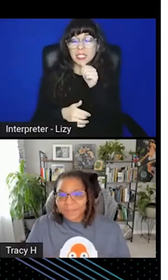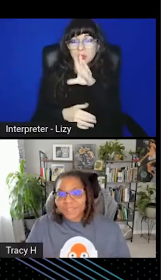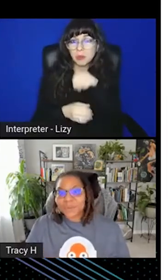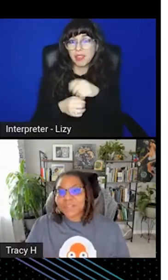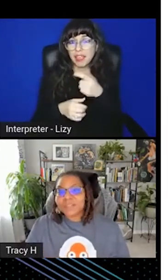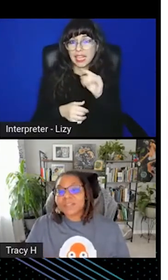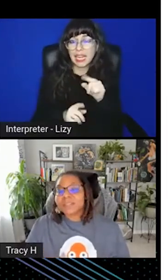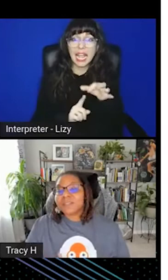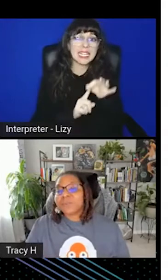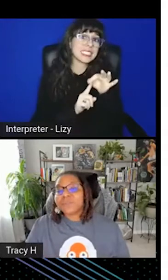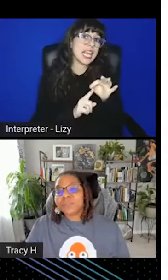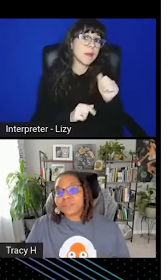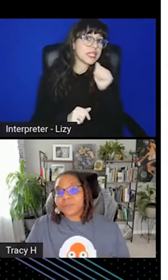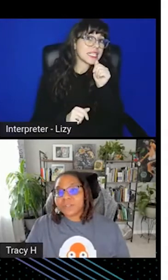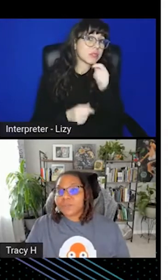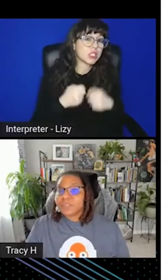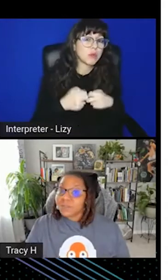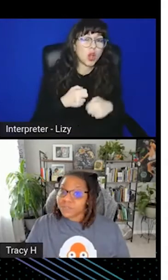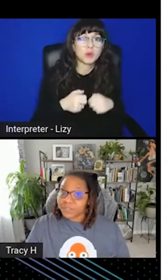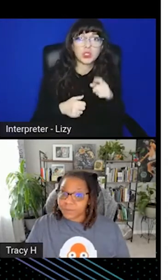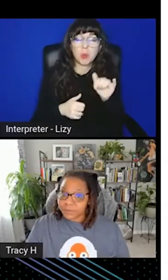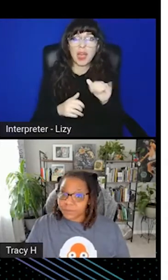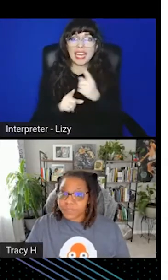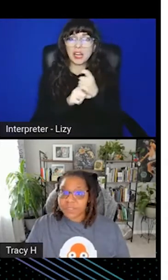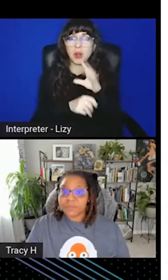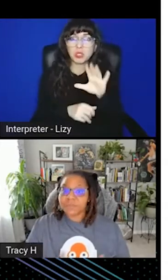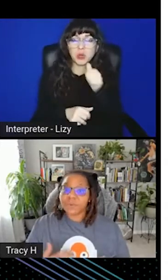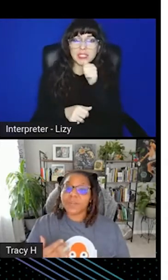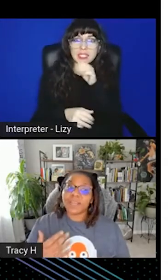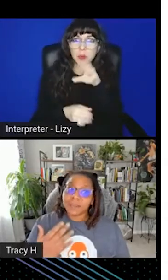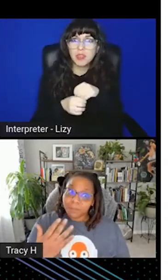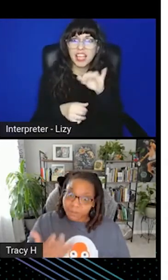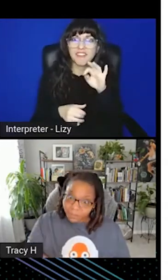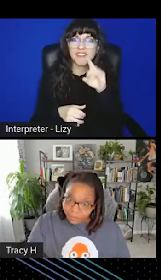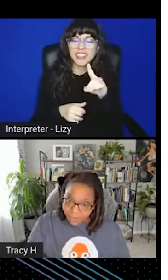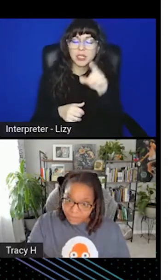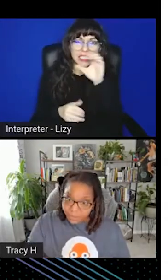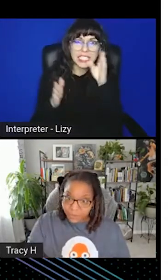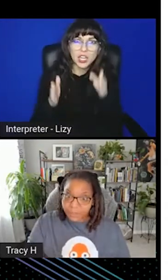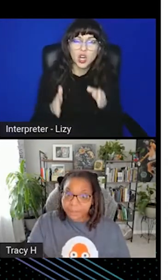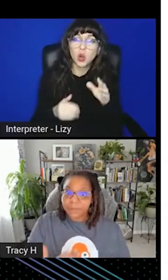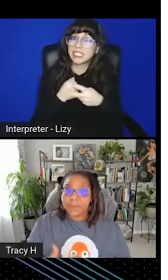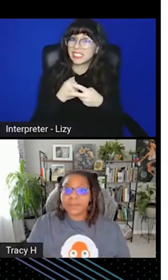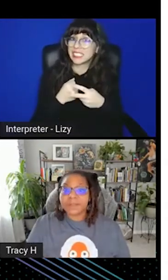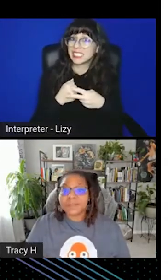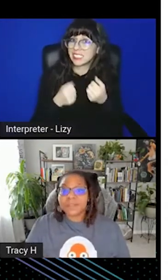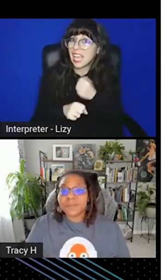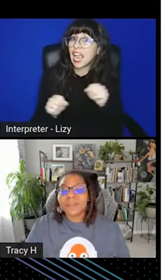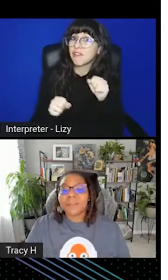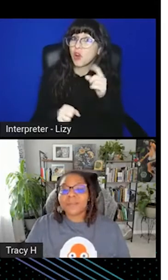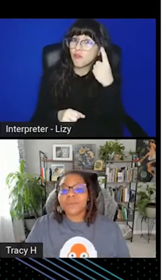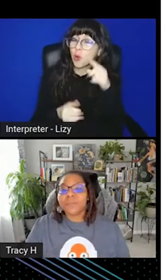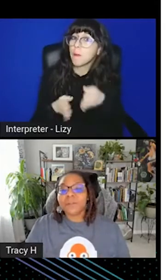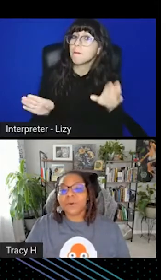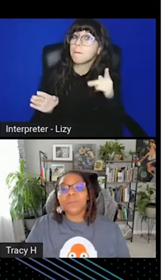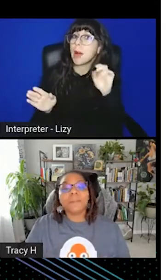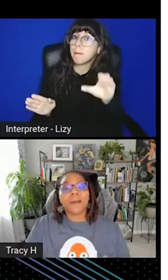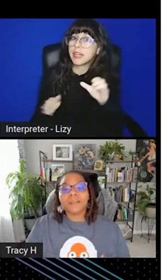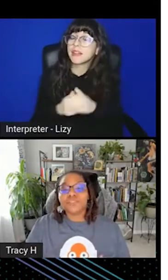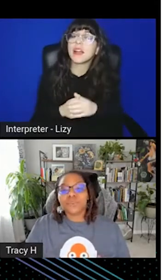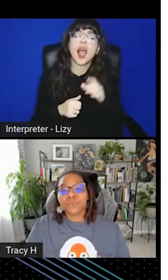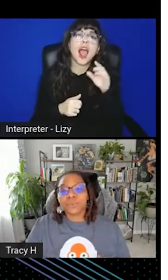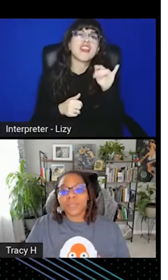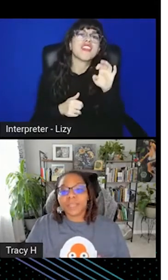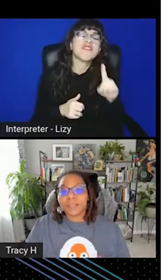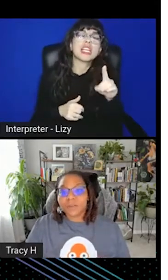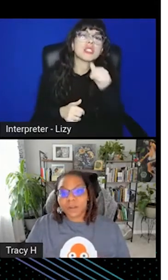And so what it does is encrypt your secret into a sealed secret which is safe to store in a public repository. The sealed secret can be decrypted only by the